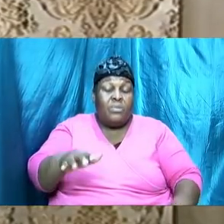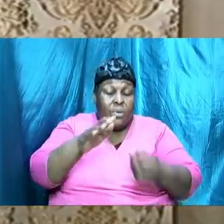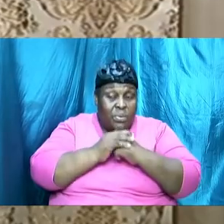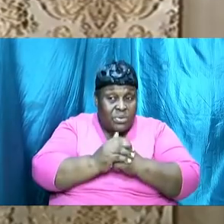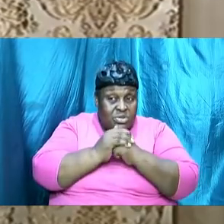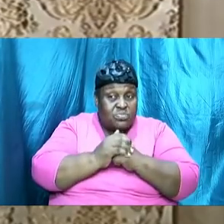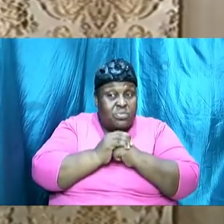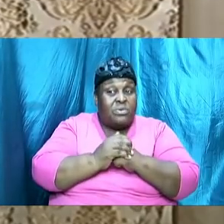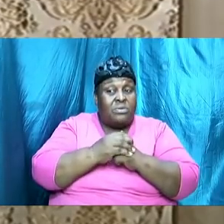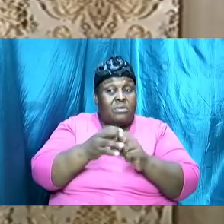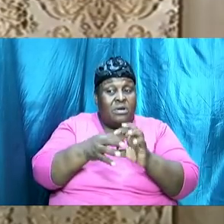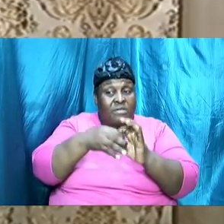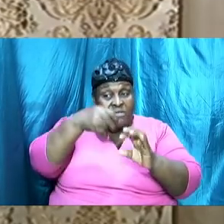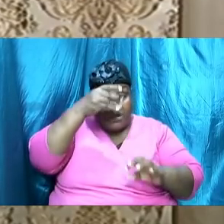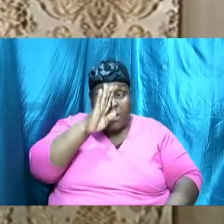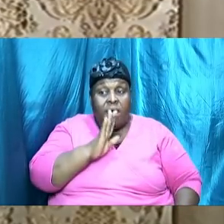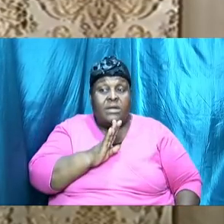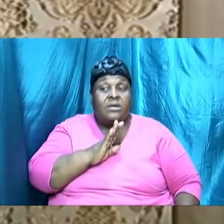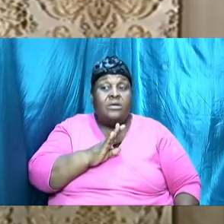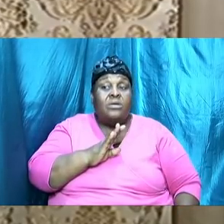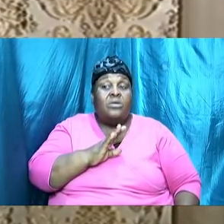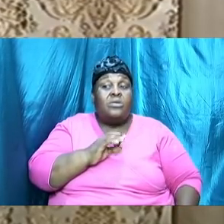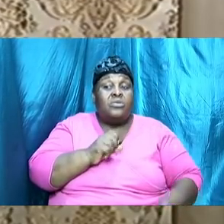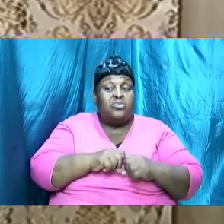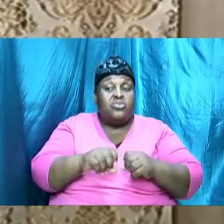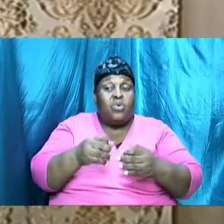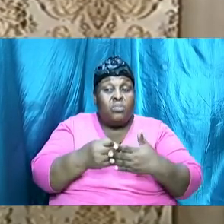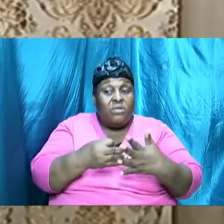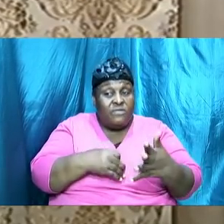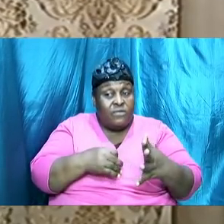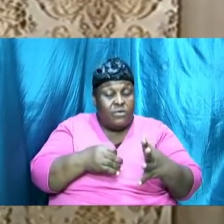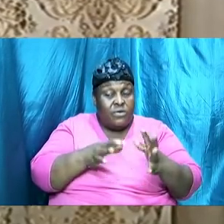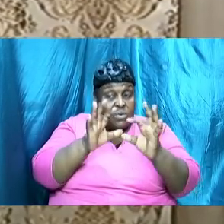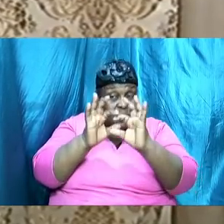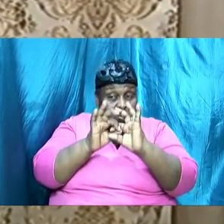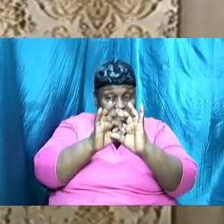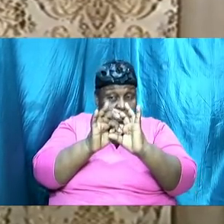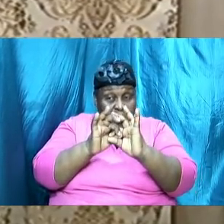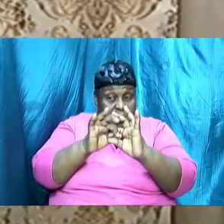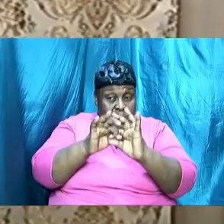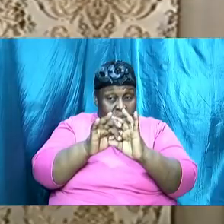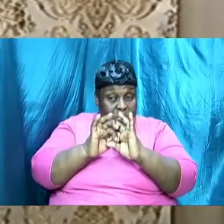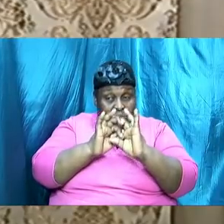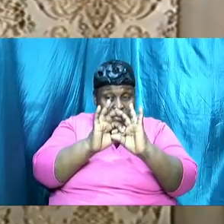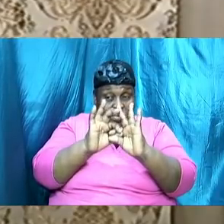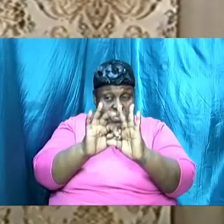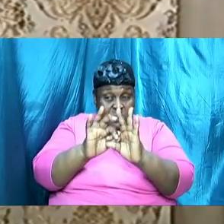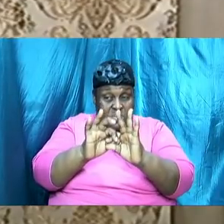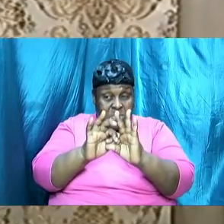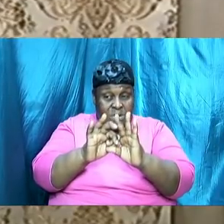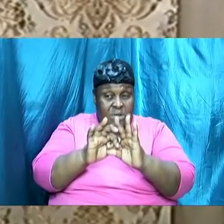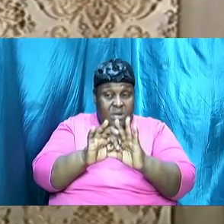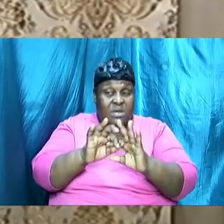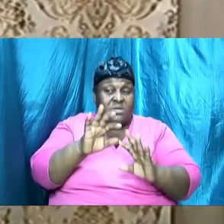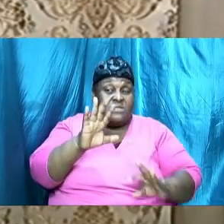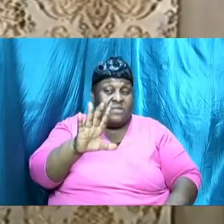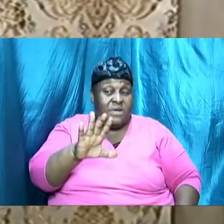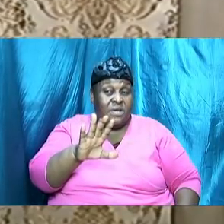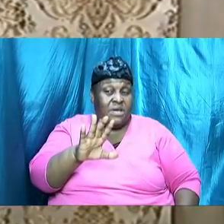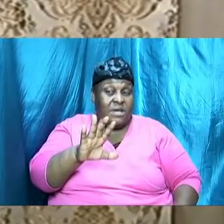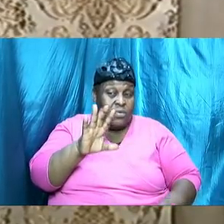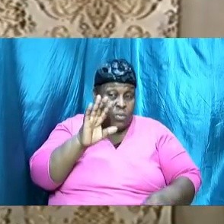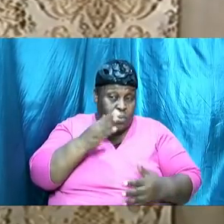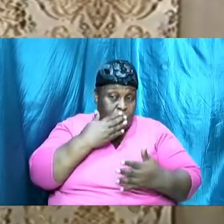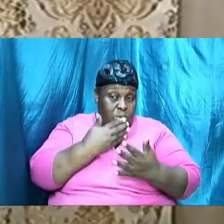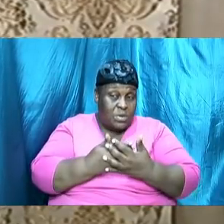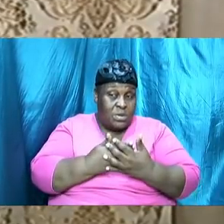God and so before the union before the relationship it was fine but as the relationship